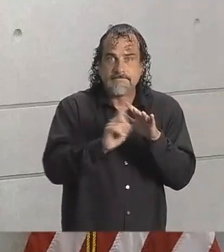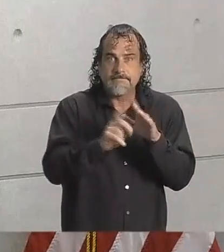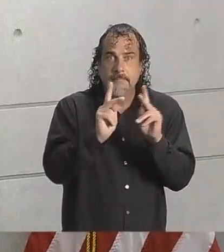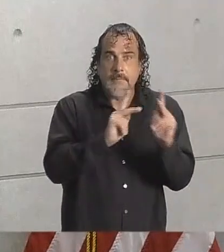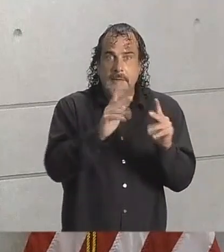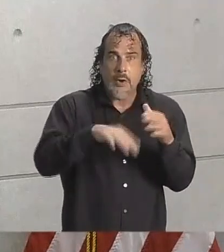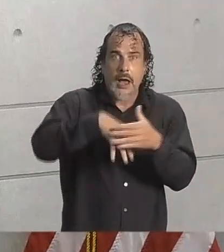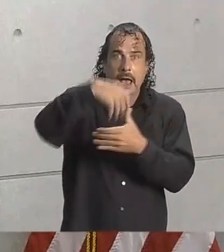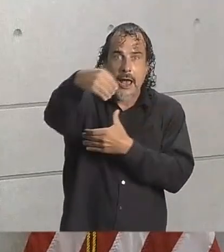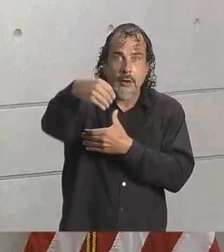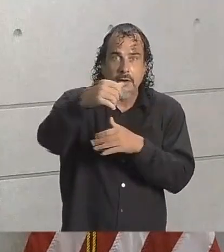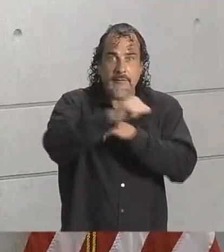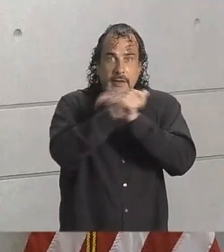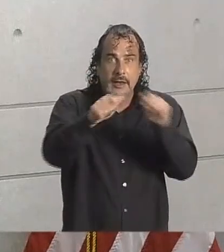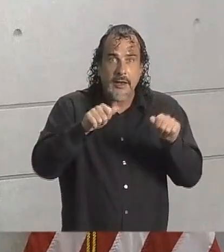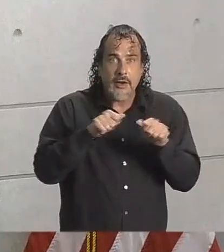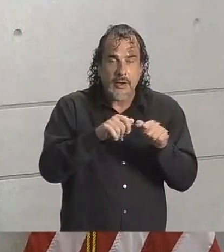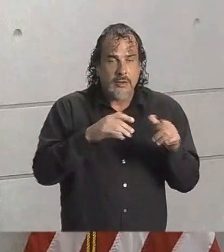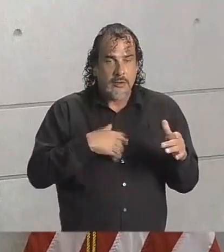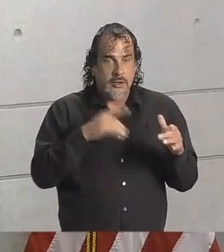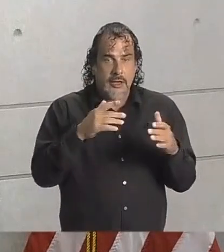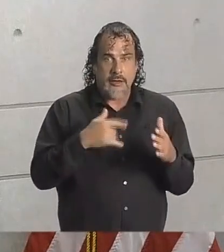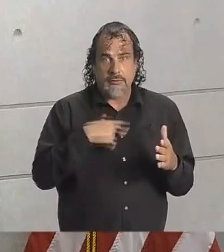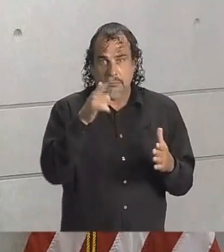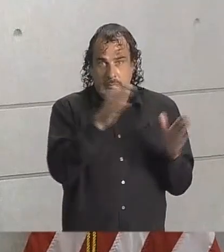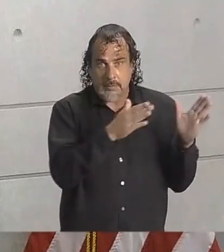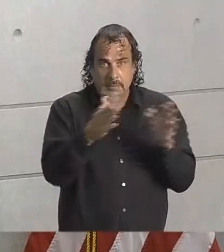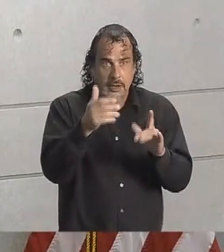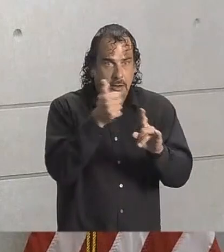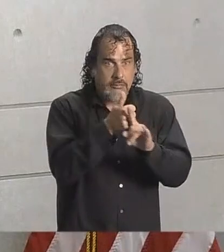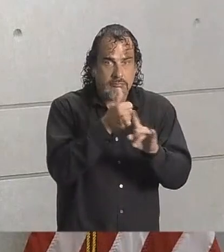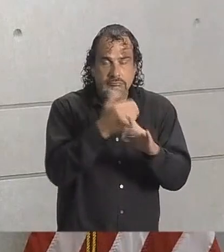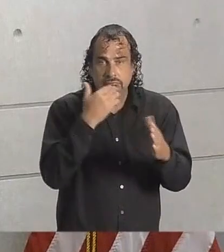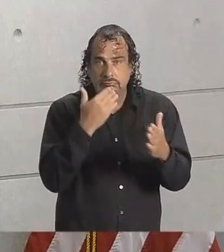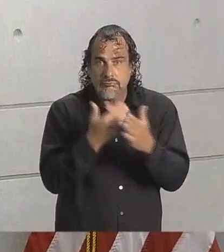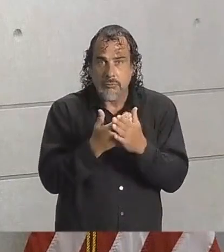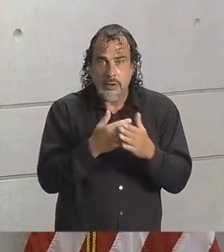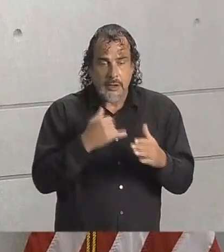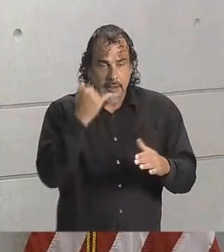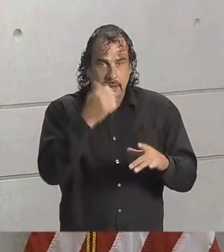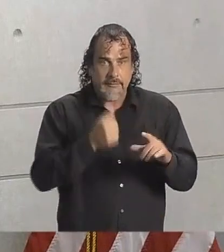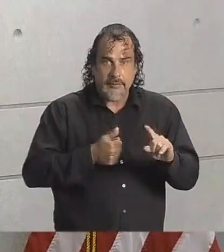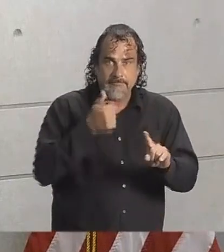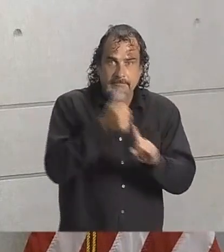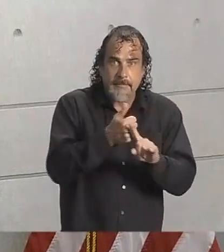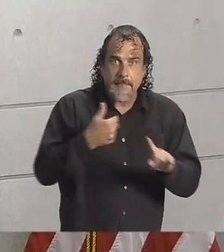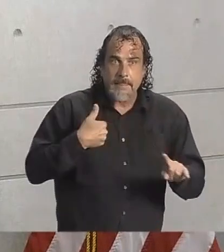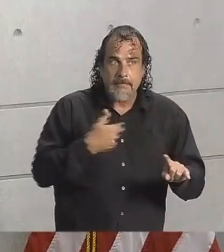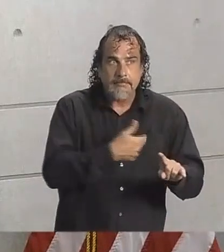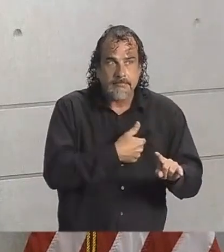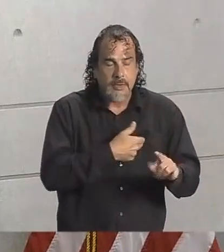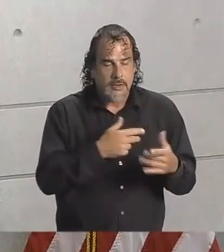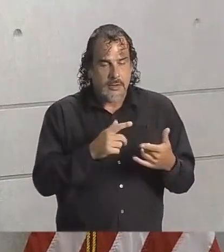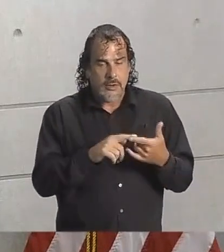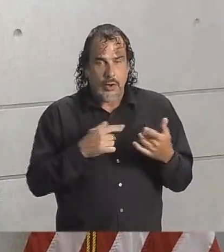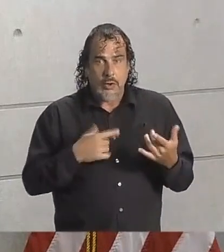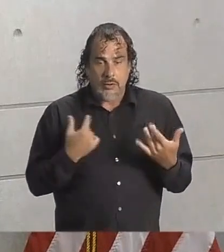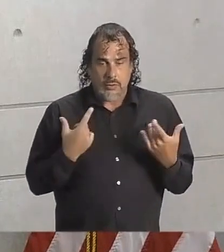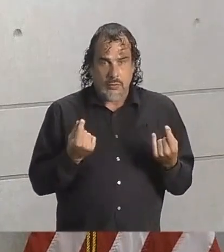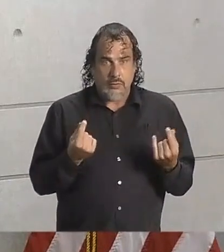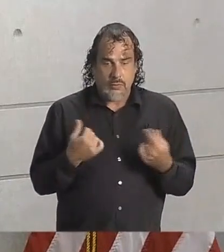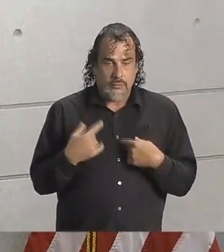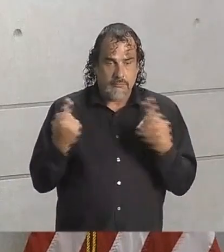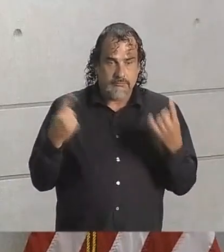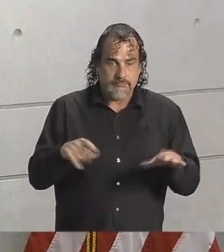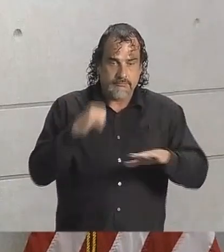be done to prepare yourselves in the event this storm had made landfall. The events that the emergency management agency